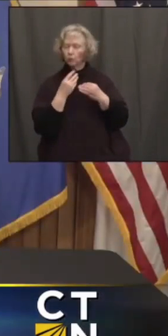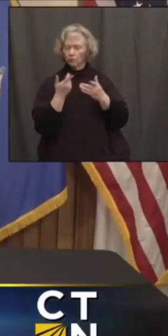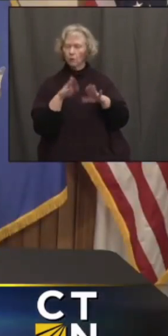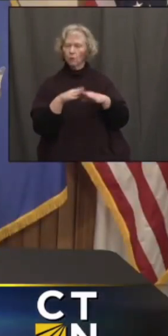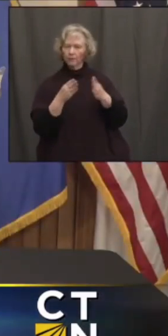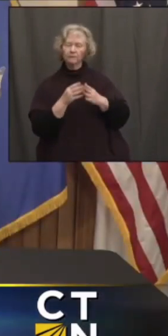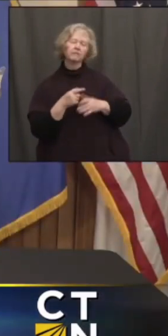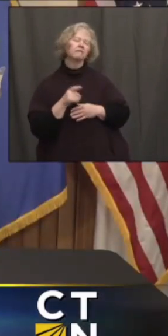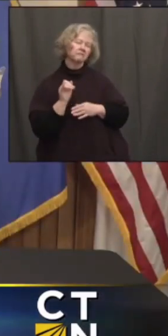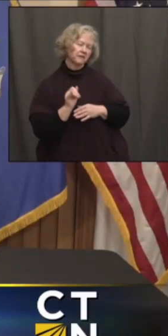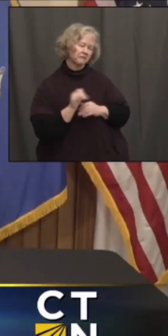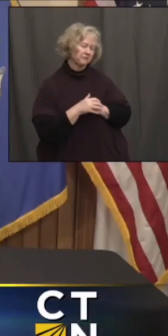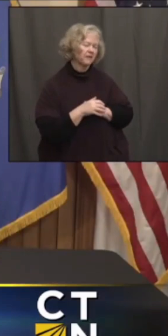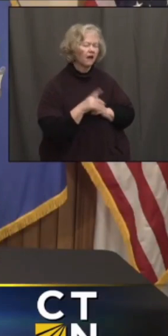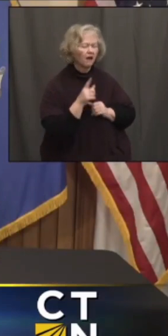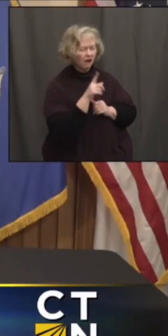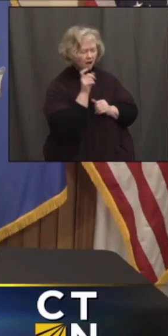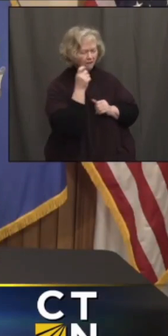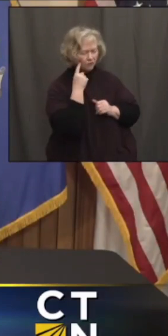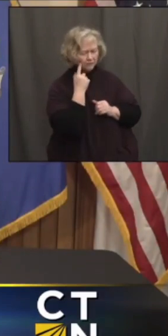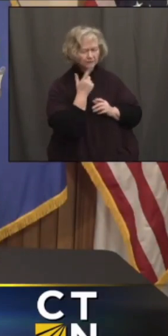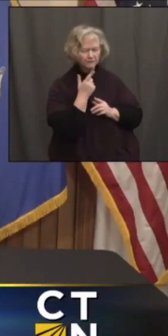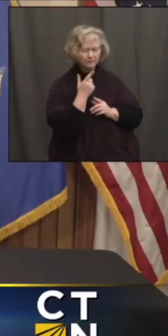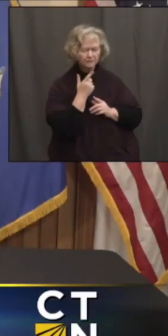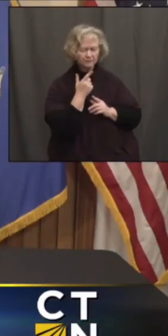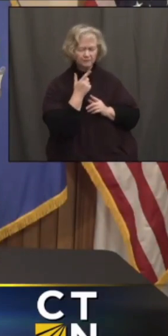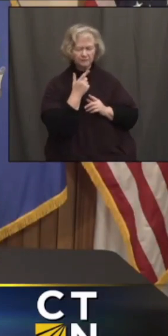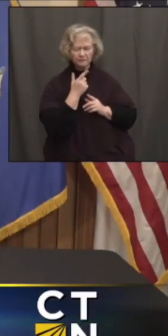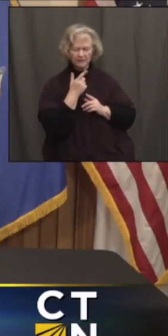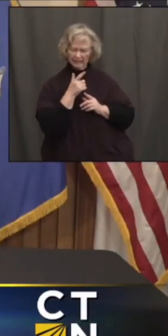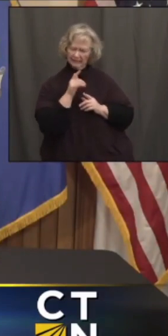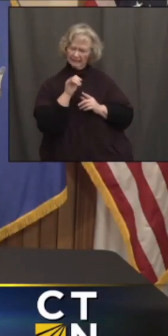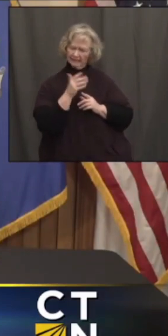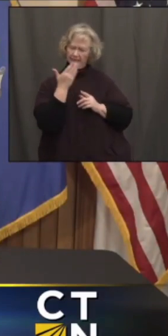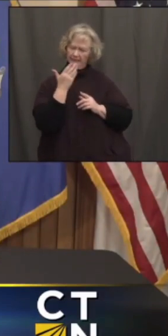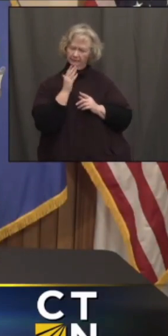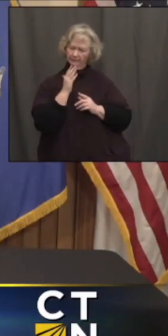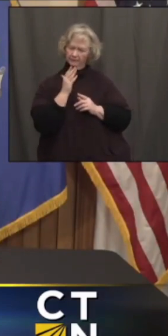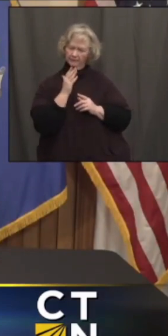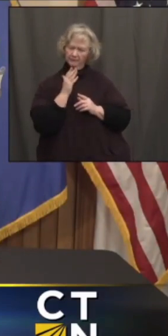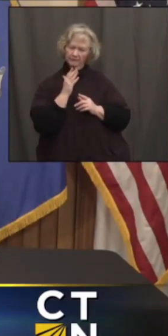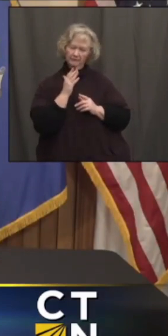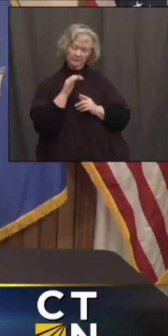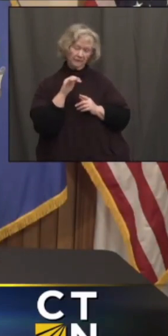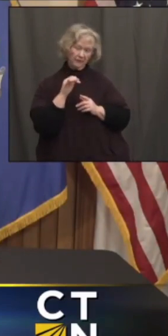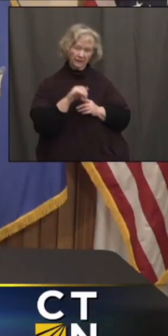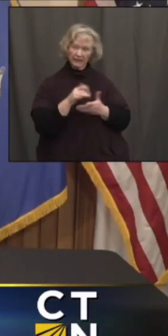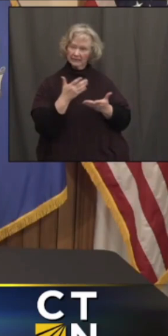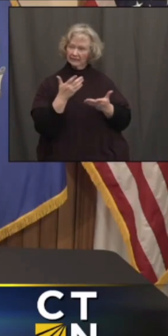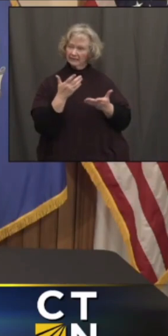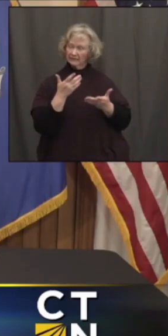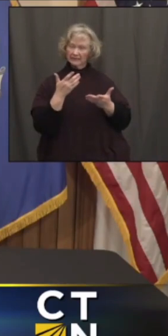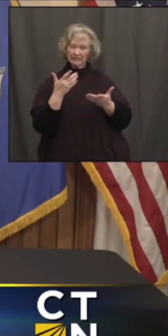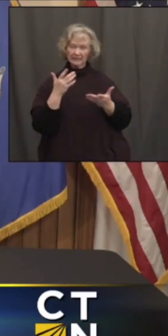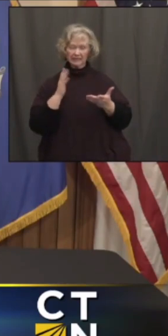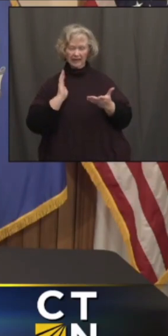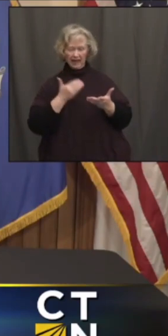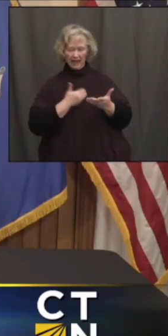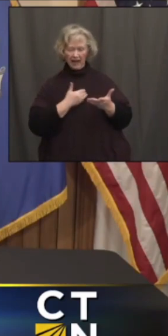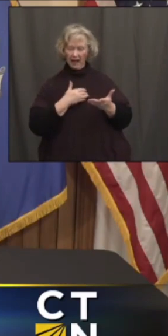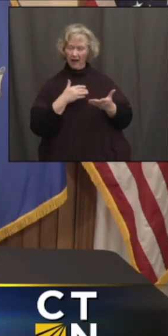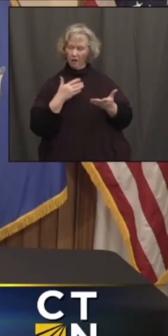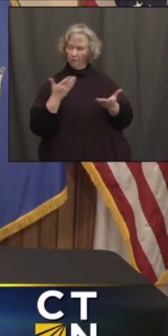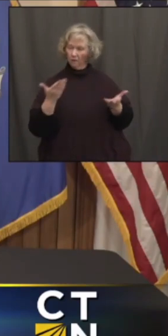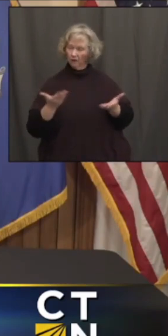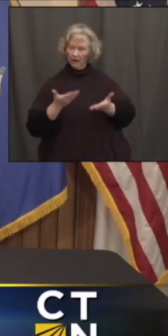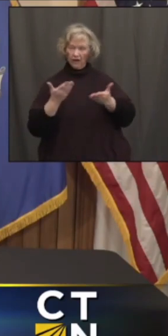Got it. And a question for you, Governor. You know, this move, it seems like this is another case of our state rejecting a CDC recommendation.